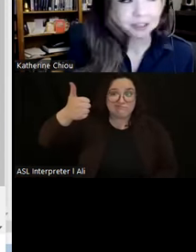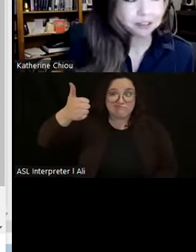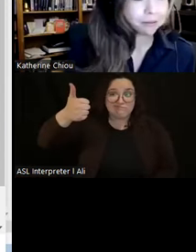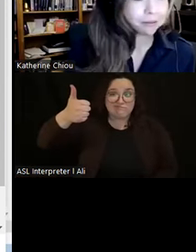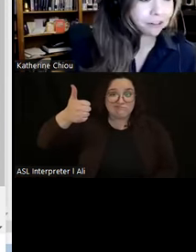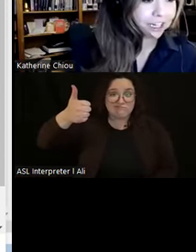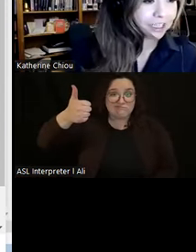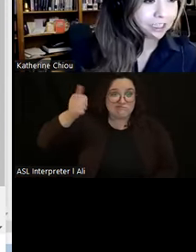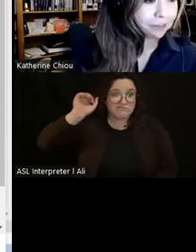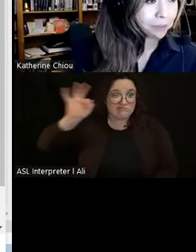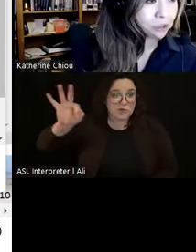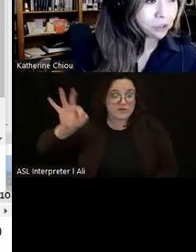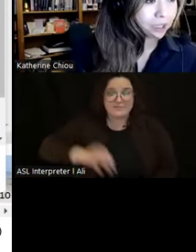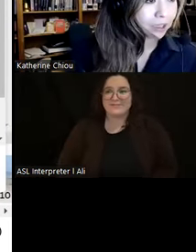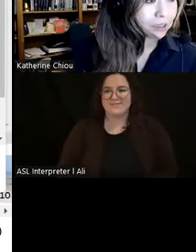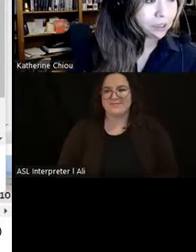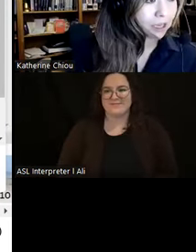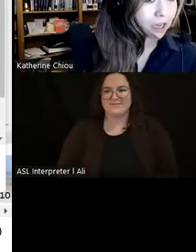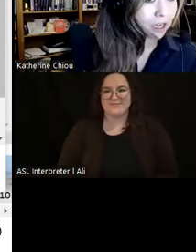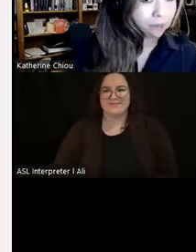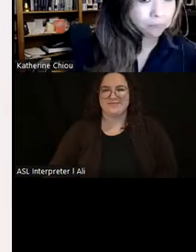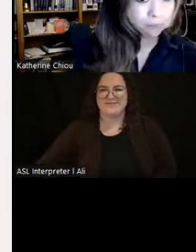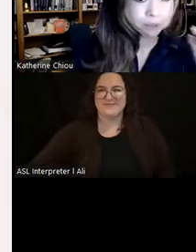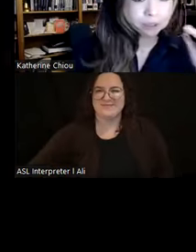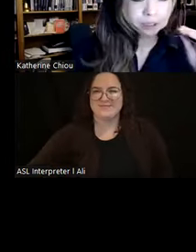Awesome. Great. Let make sure that's up.